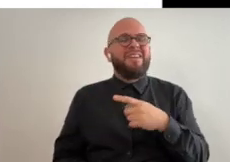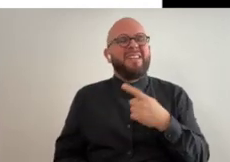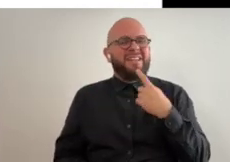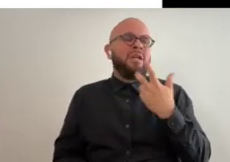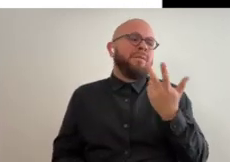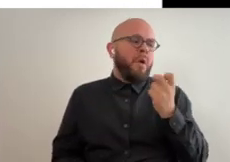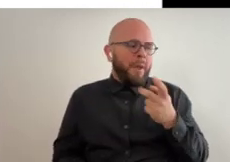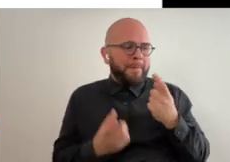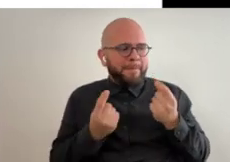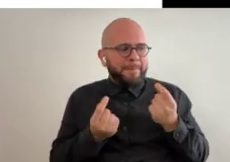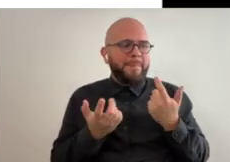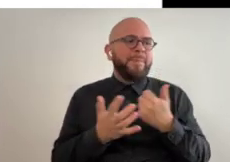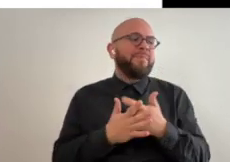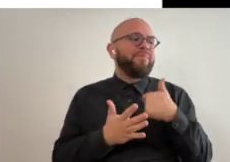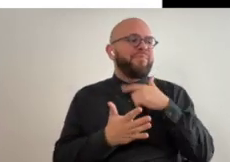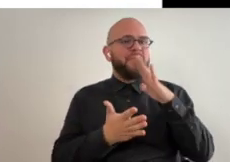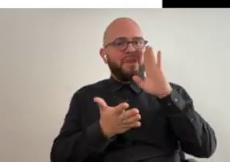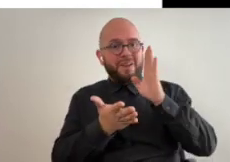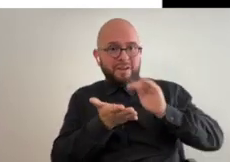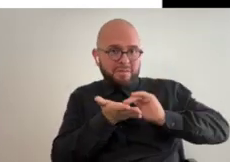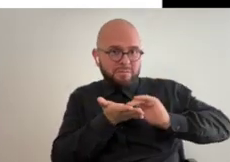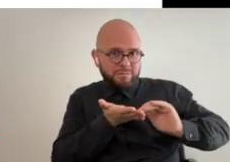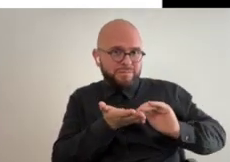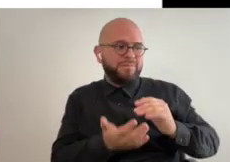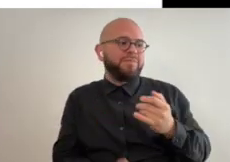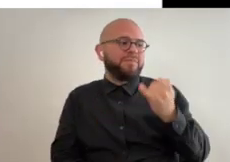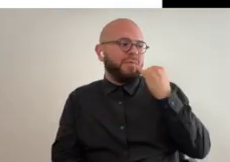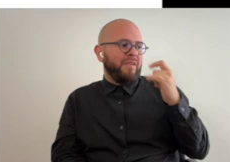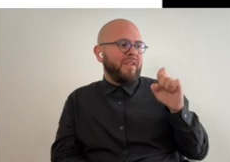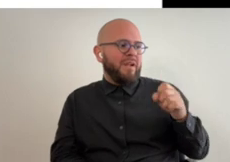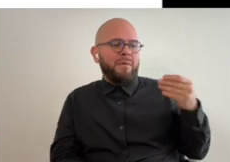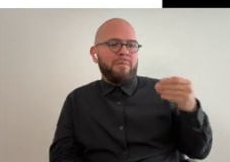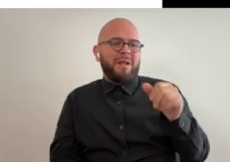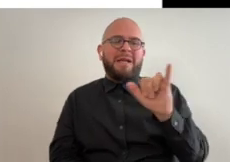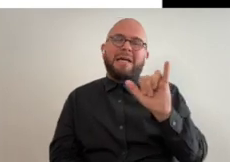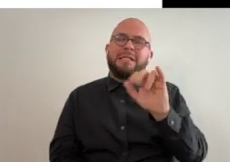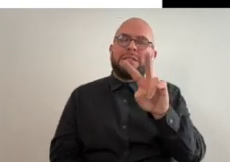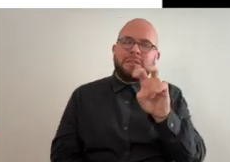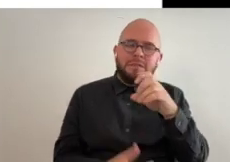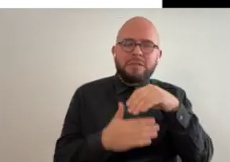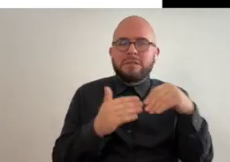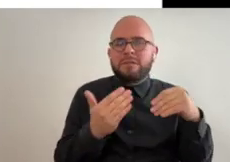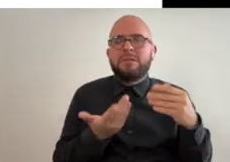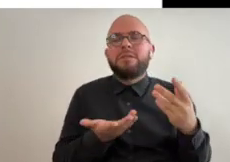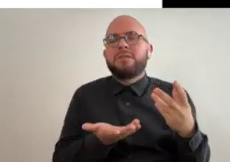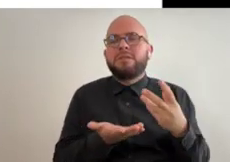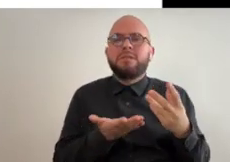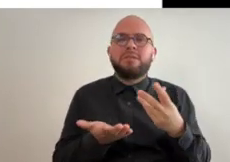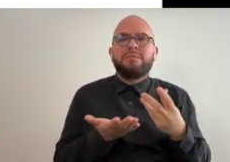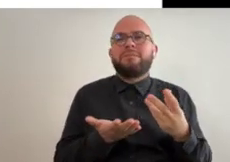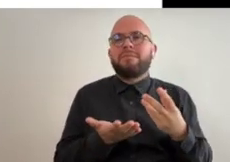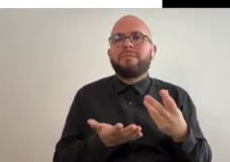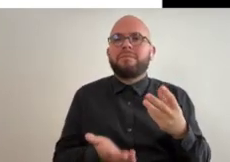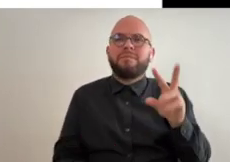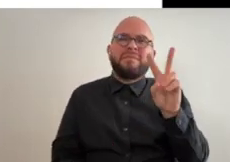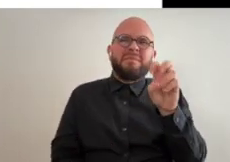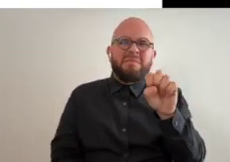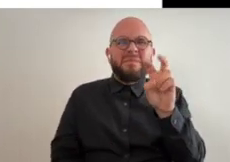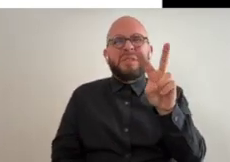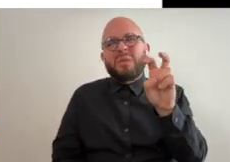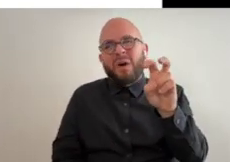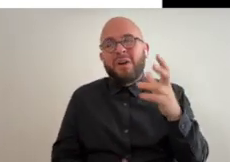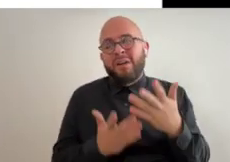like okay look this is what we'll do we'll excuse her and if she can pay like 200 200